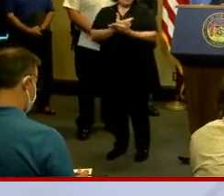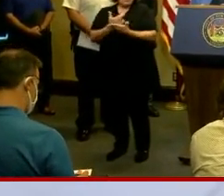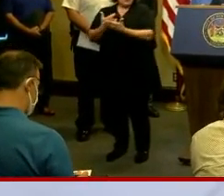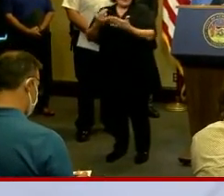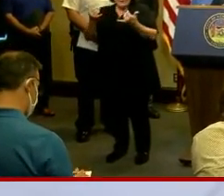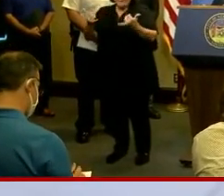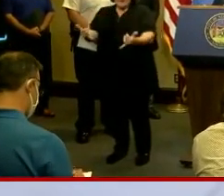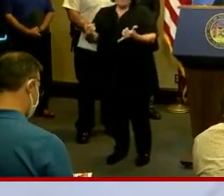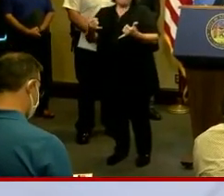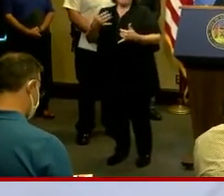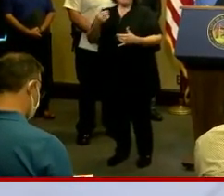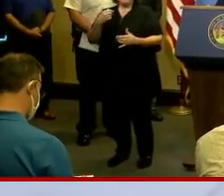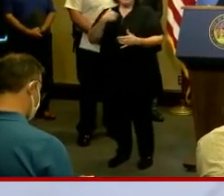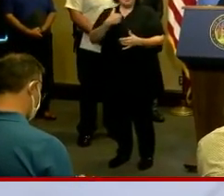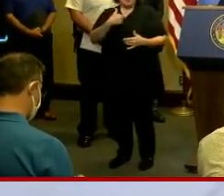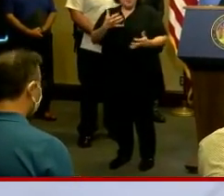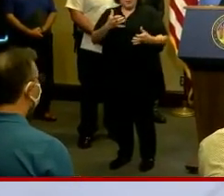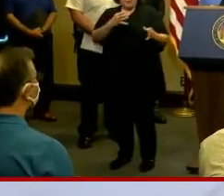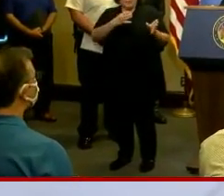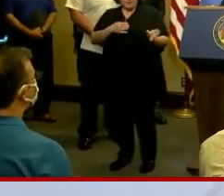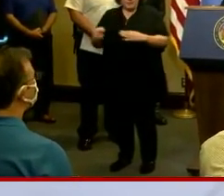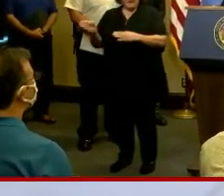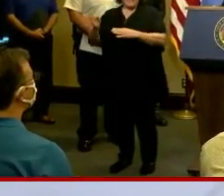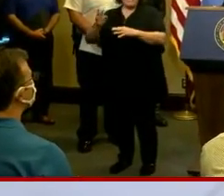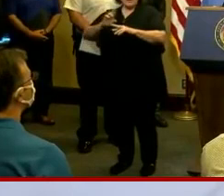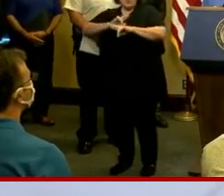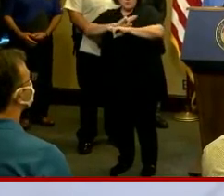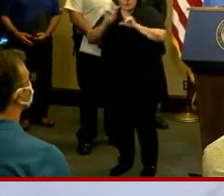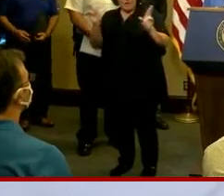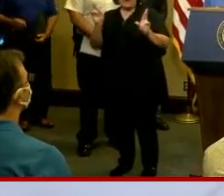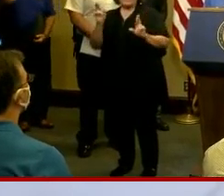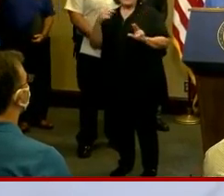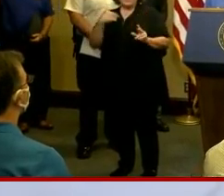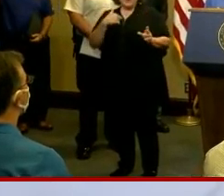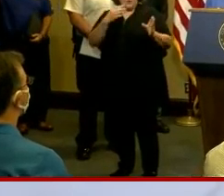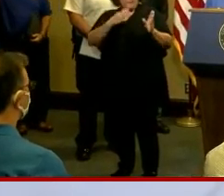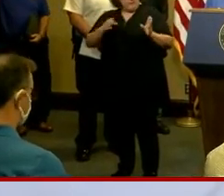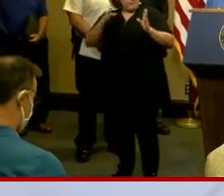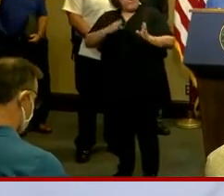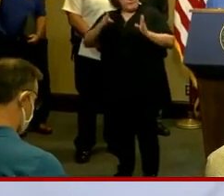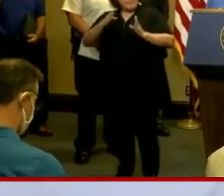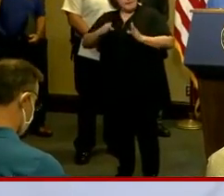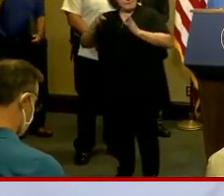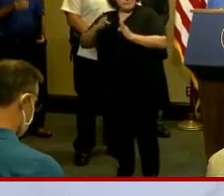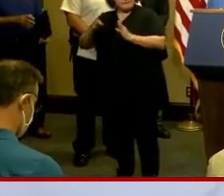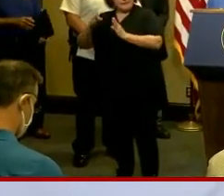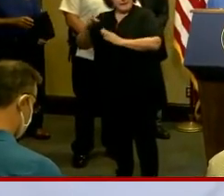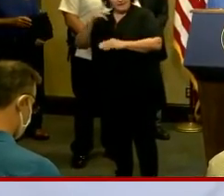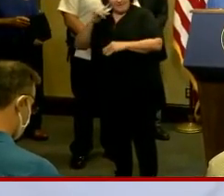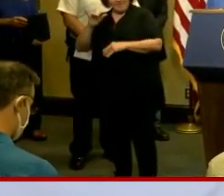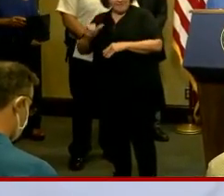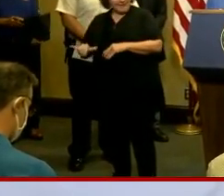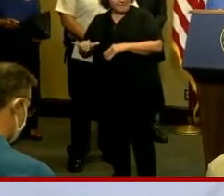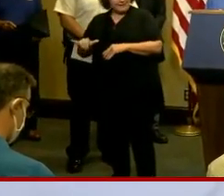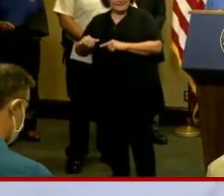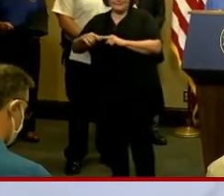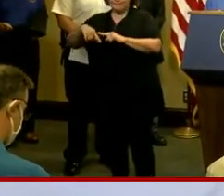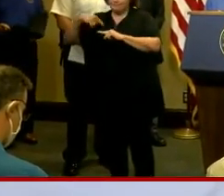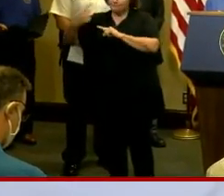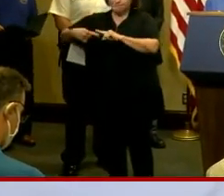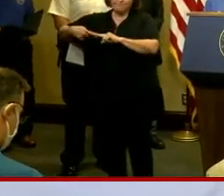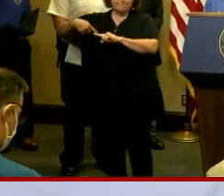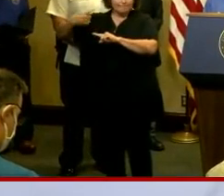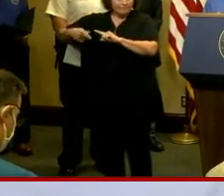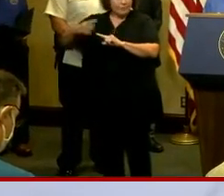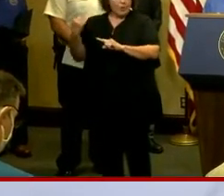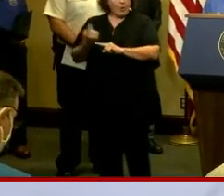so that we are prepared to respond. You know, we plan for this all year long.